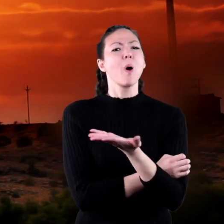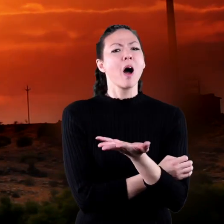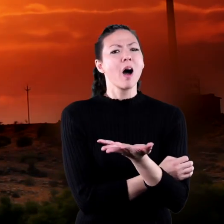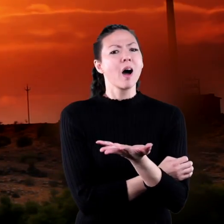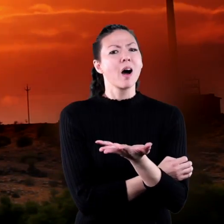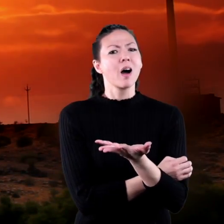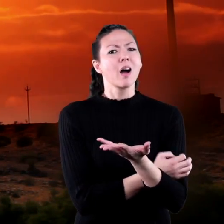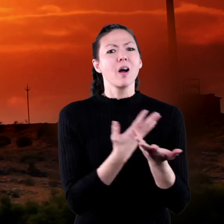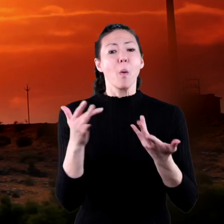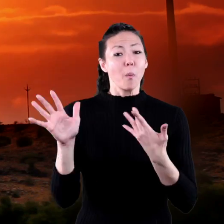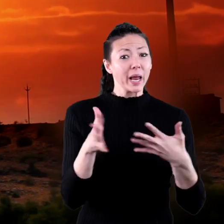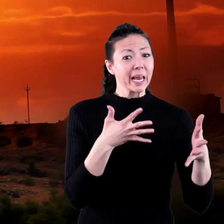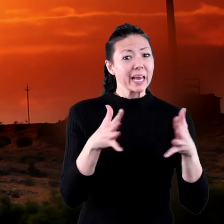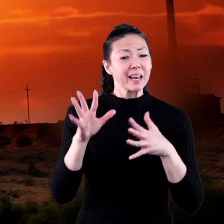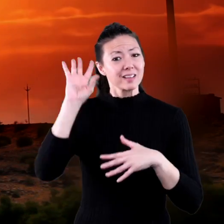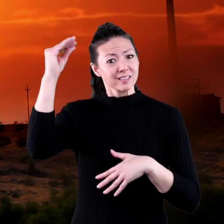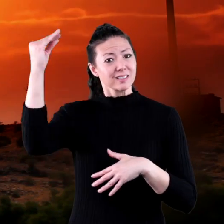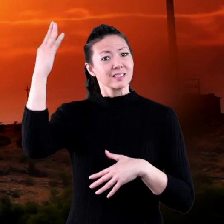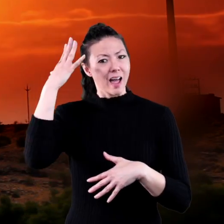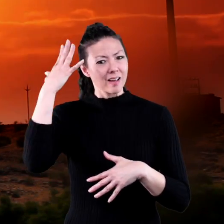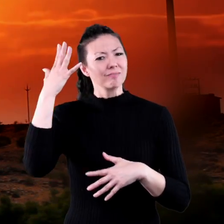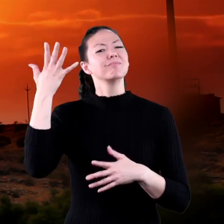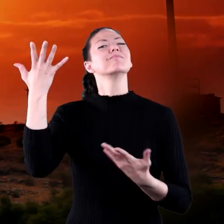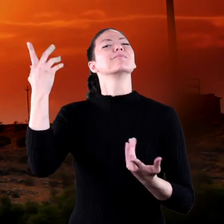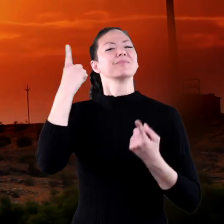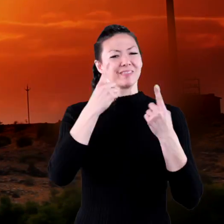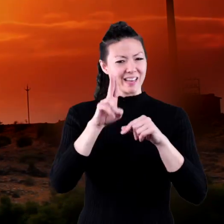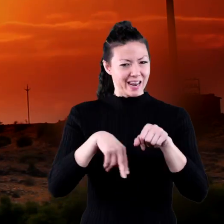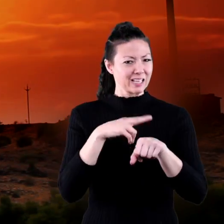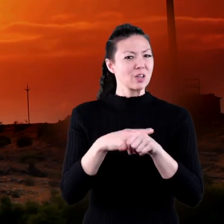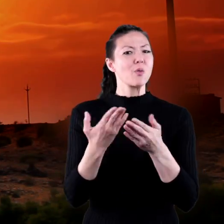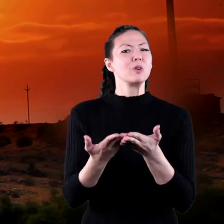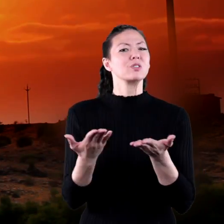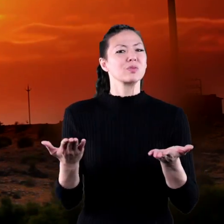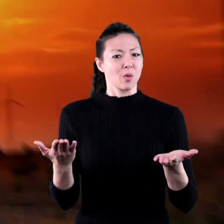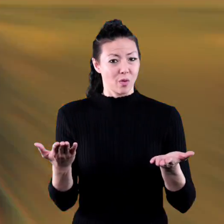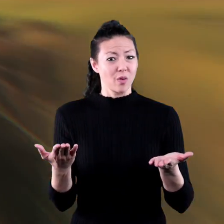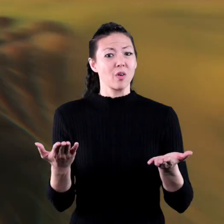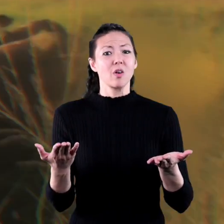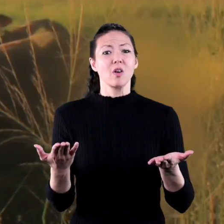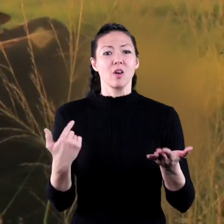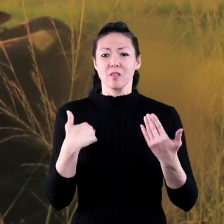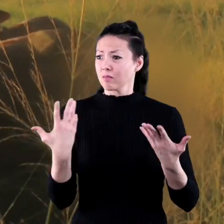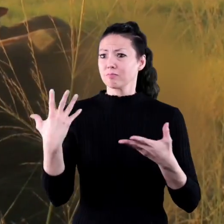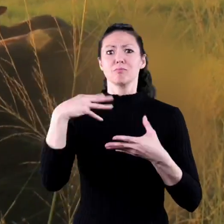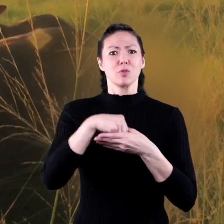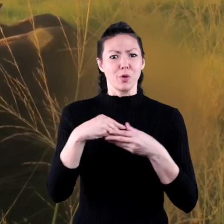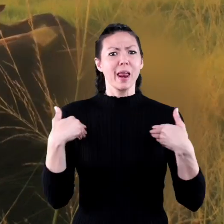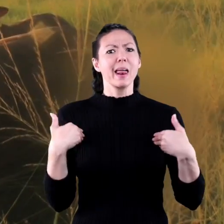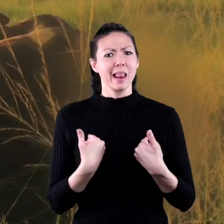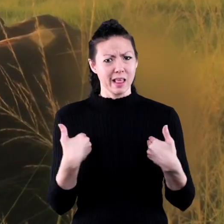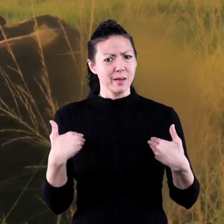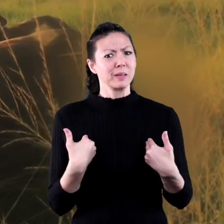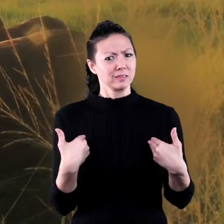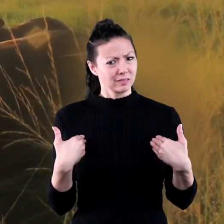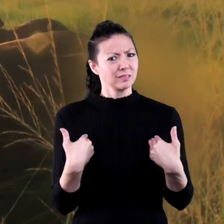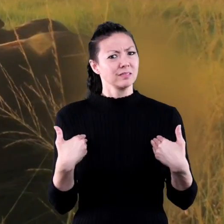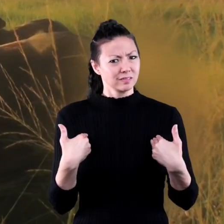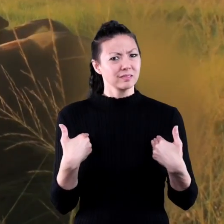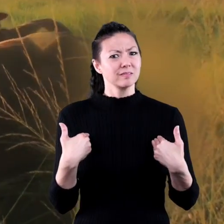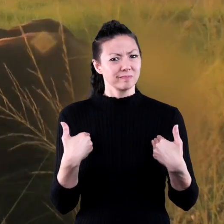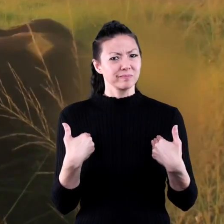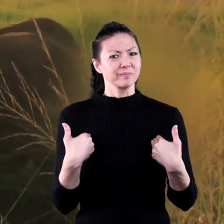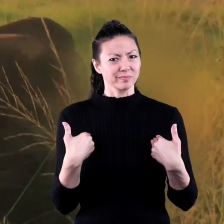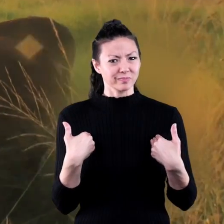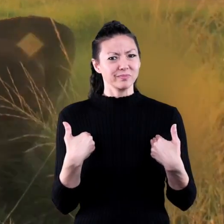forms of energy, like wind and the sun, as a natural resource. And, while we're at it, let's